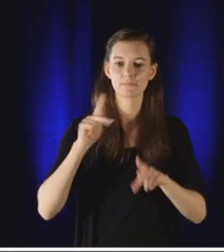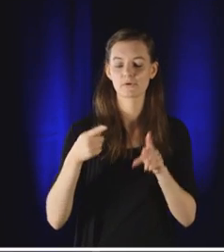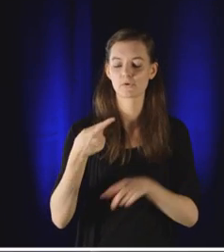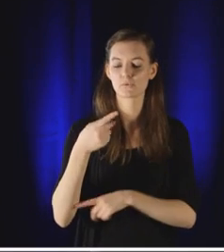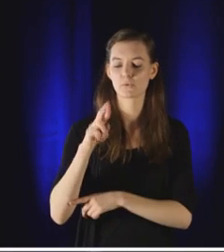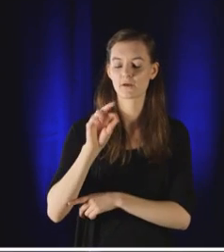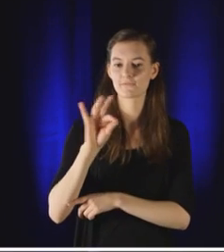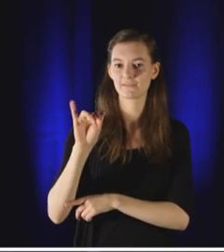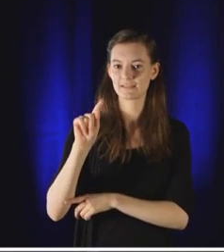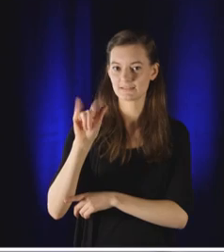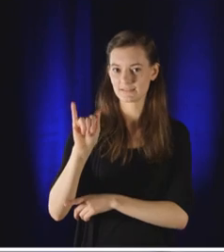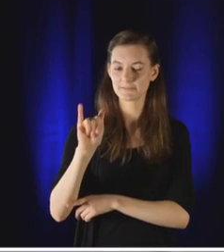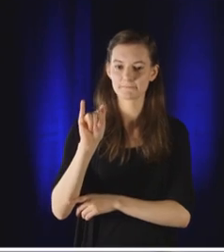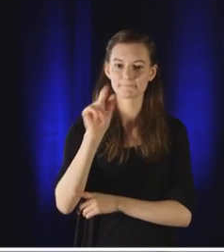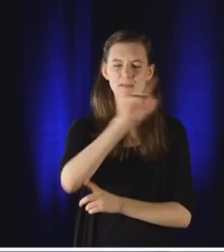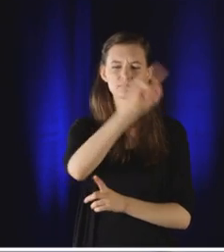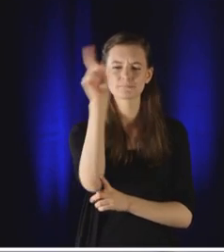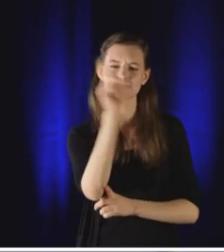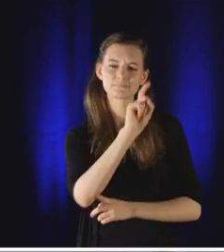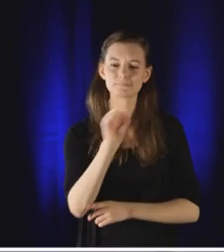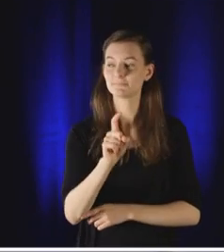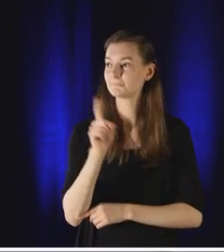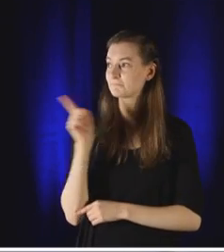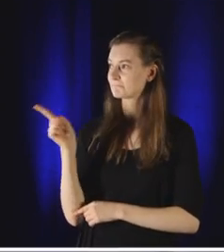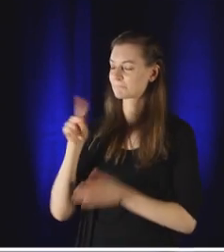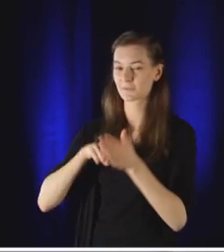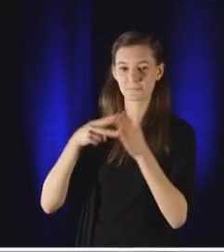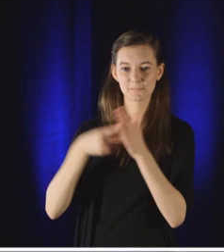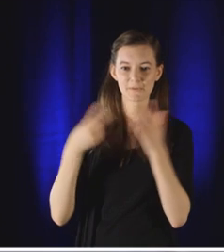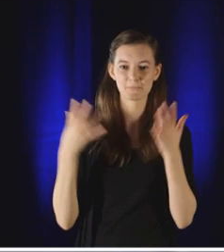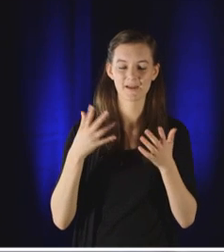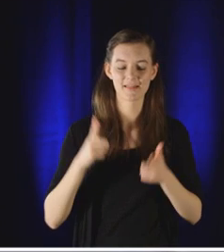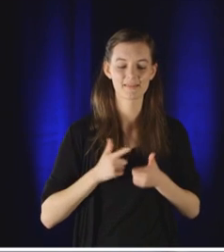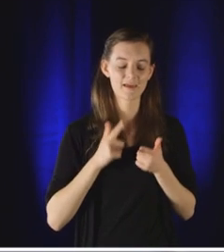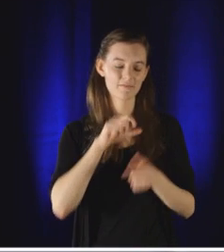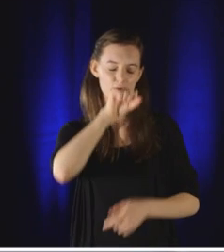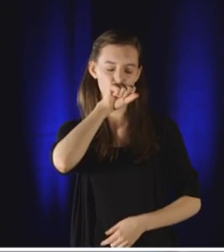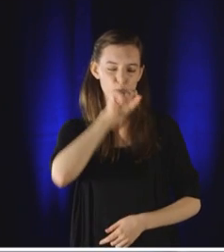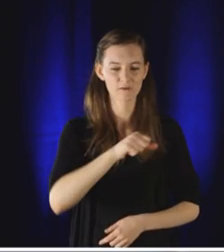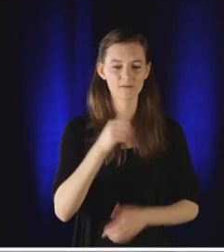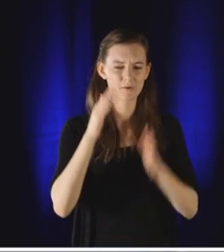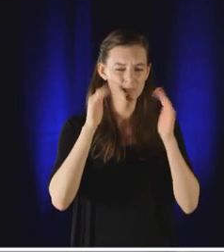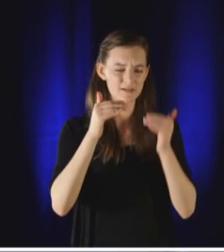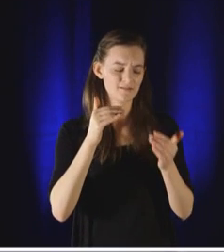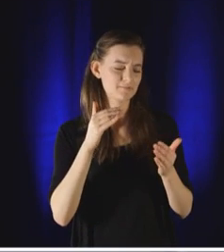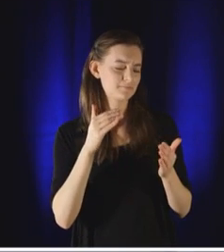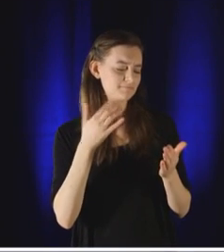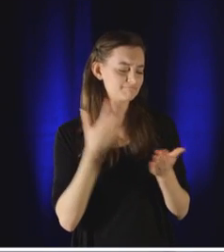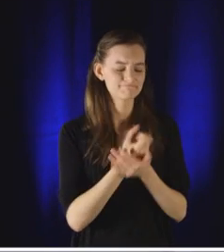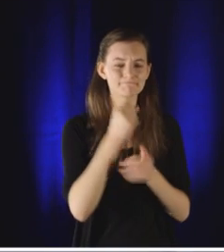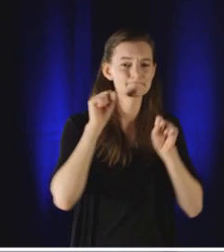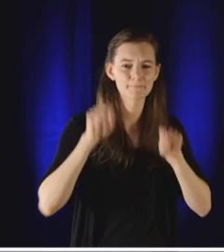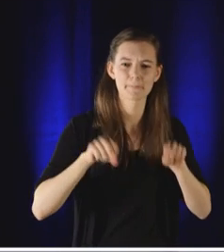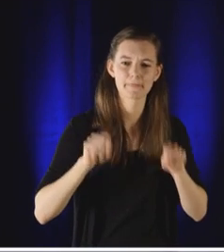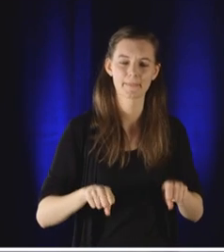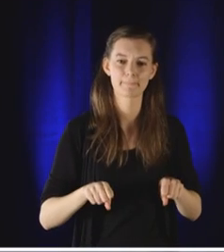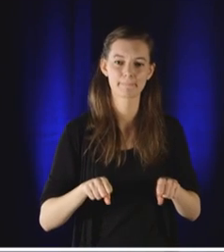graffiti messages on the walls like this one, which means, we love life, if only we could find a way to it.